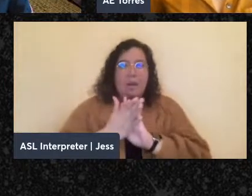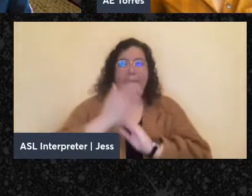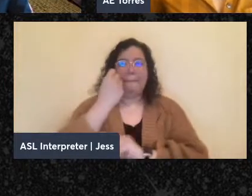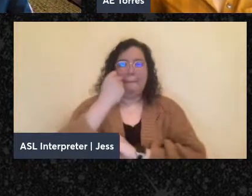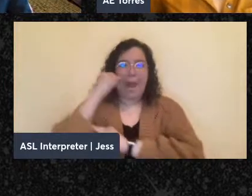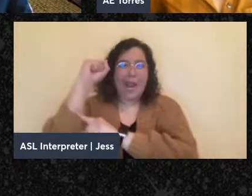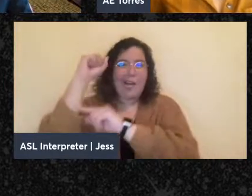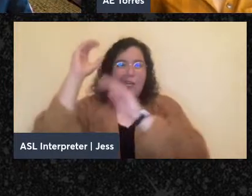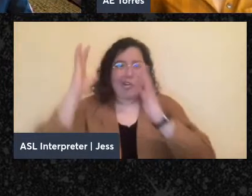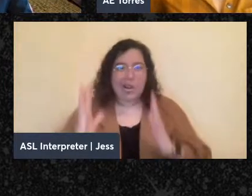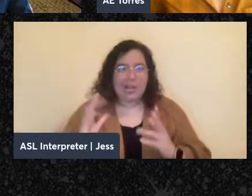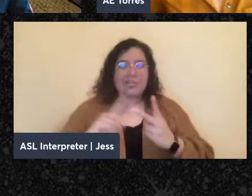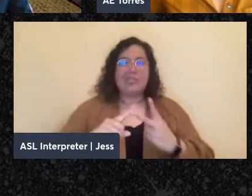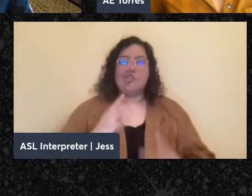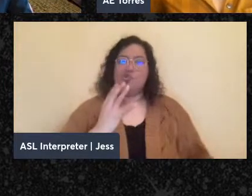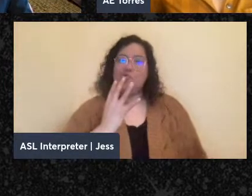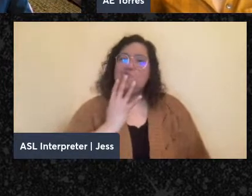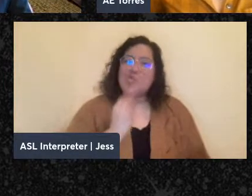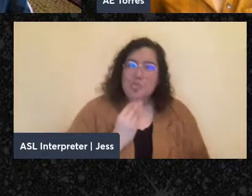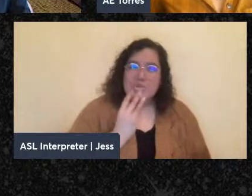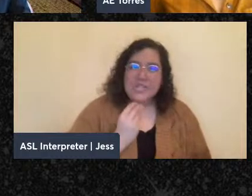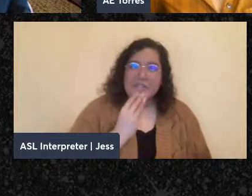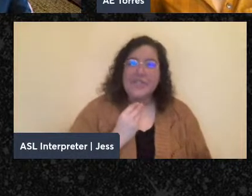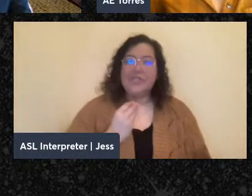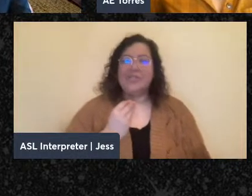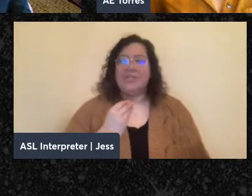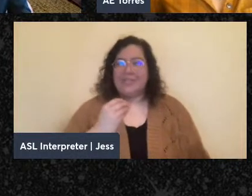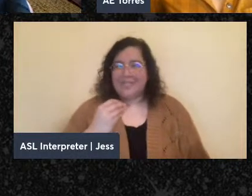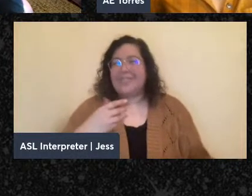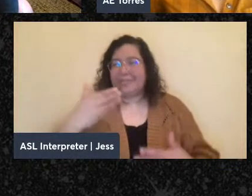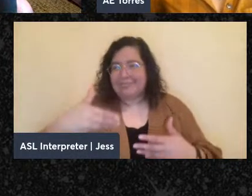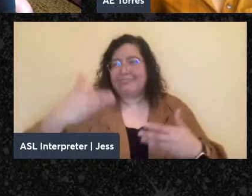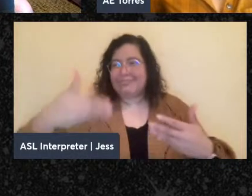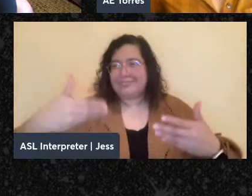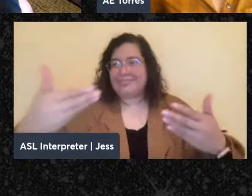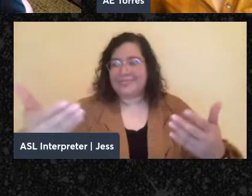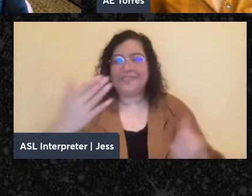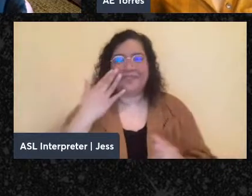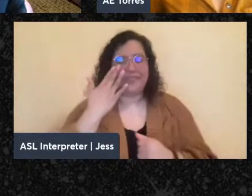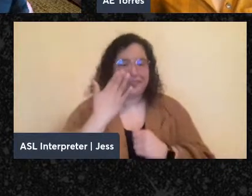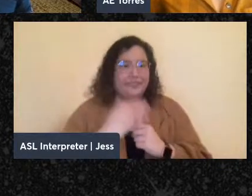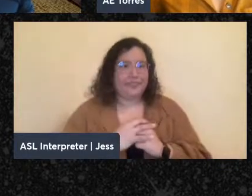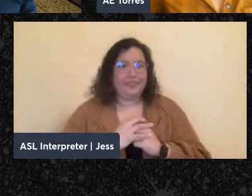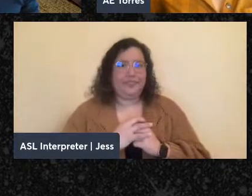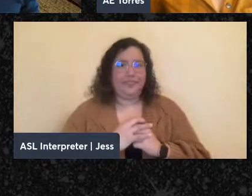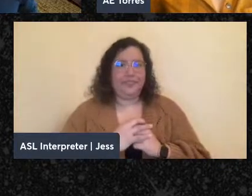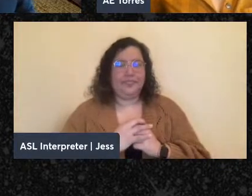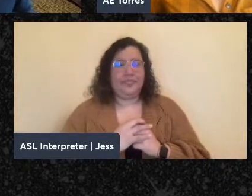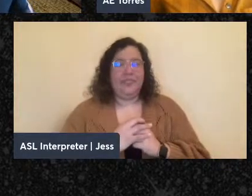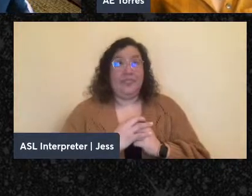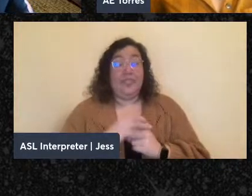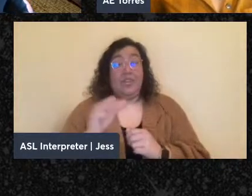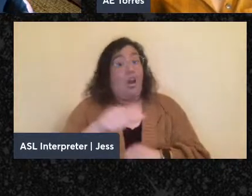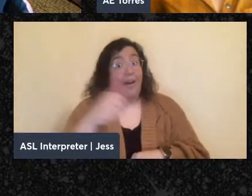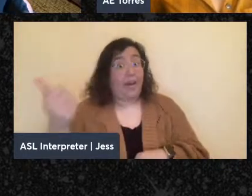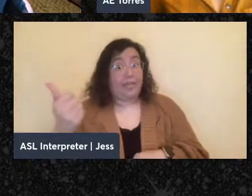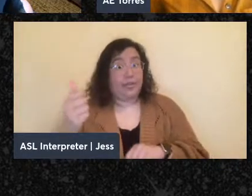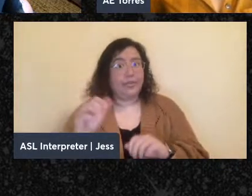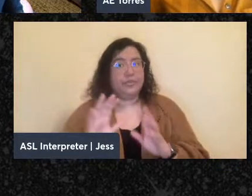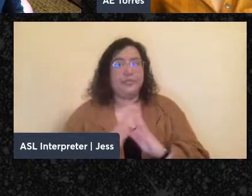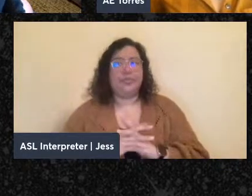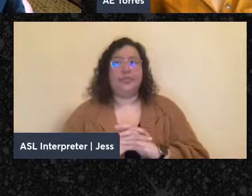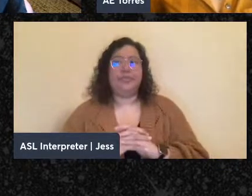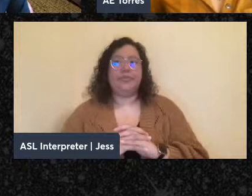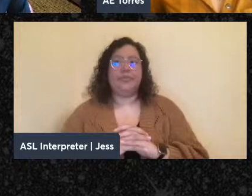and so on. Sort of in a completely separate area from that, we're